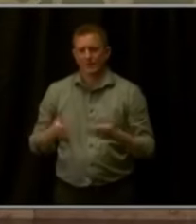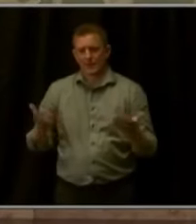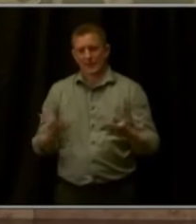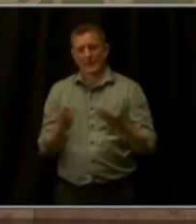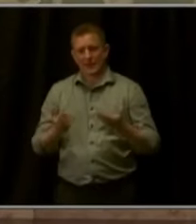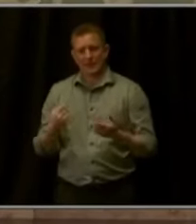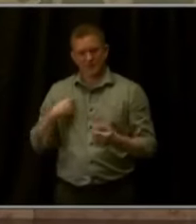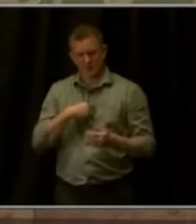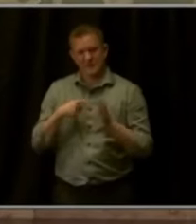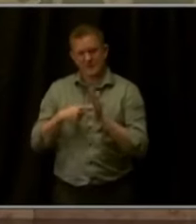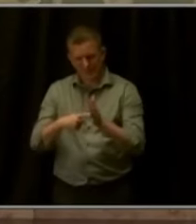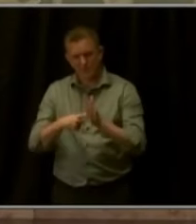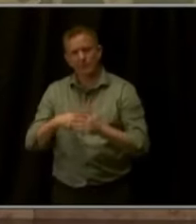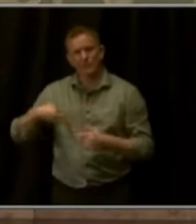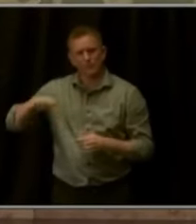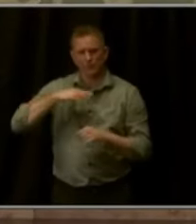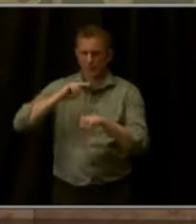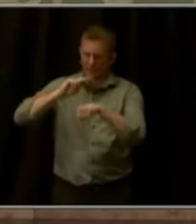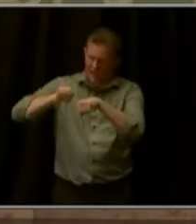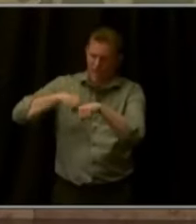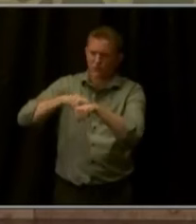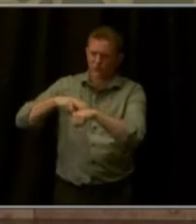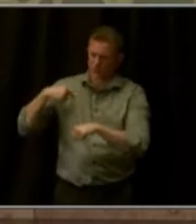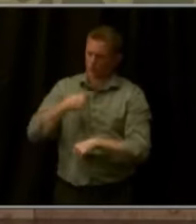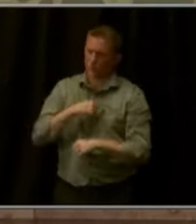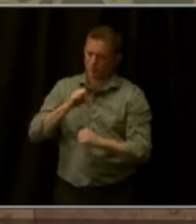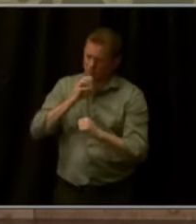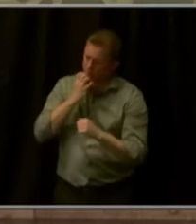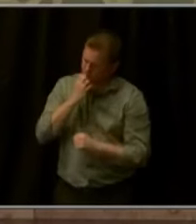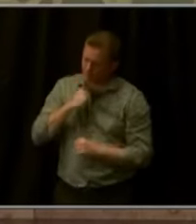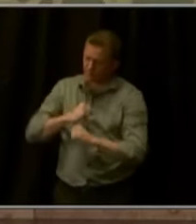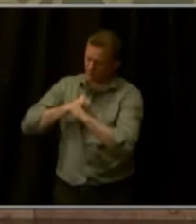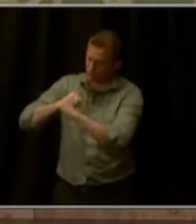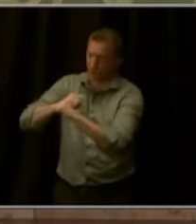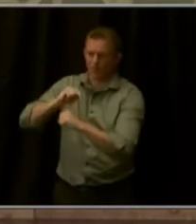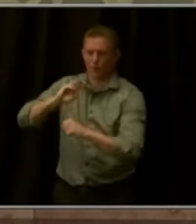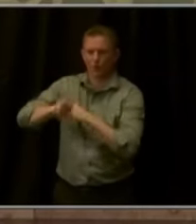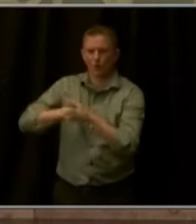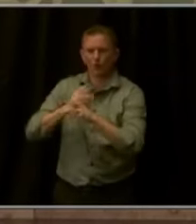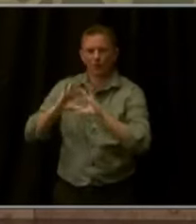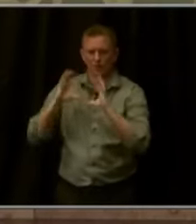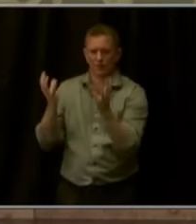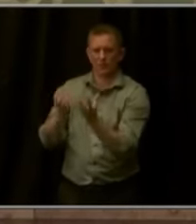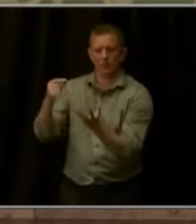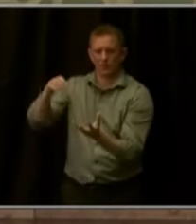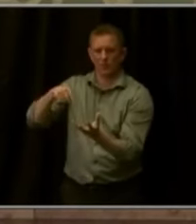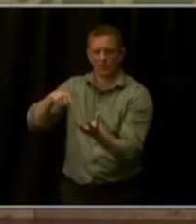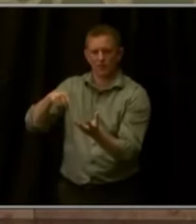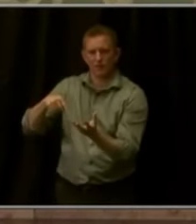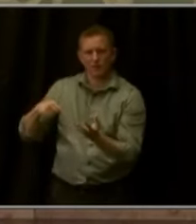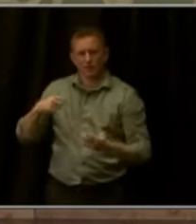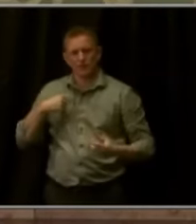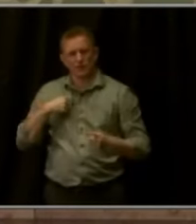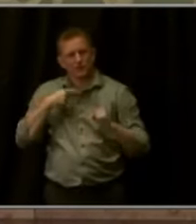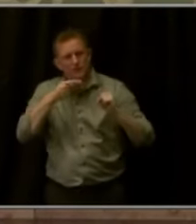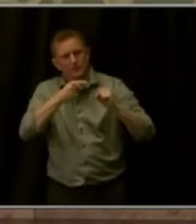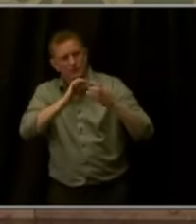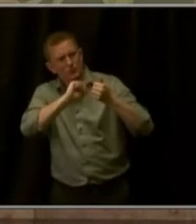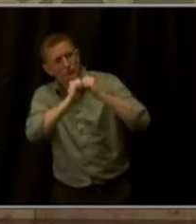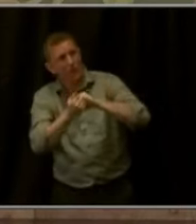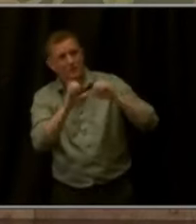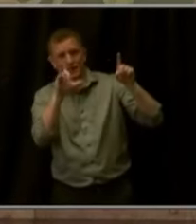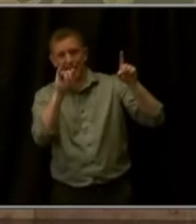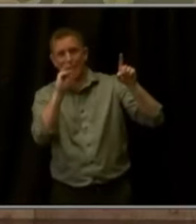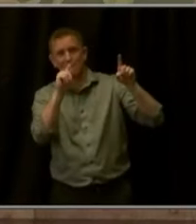natural world around us and combat the impact of a changing climate. We're already on track to exceed